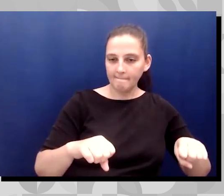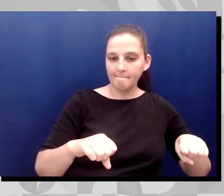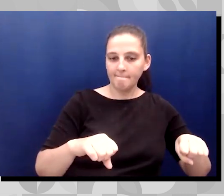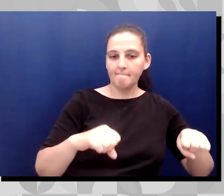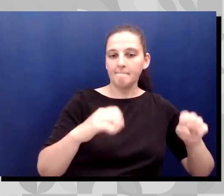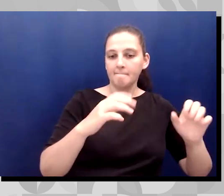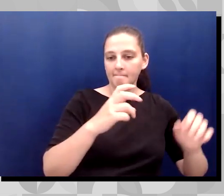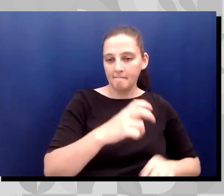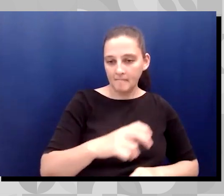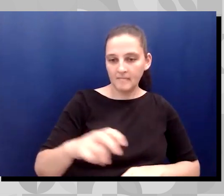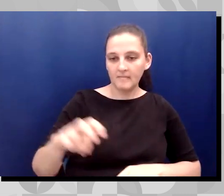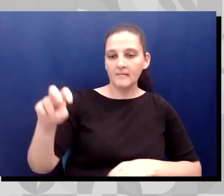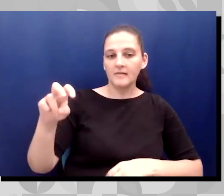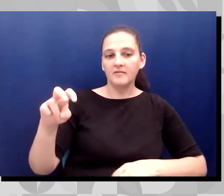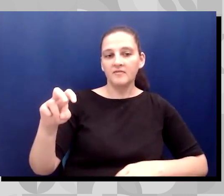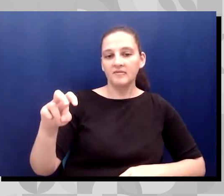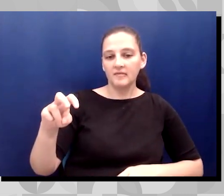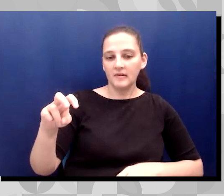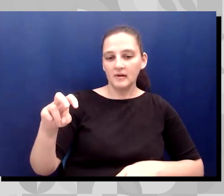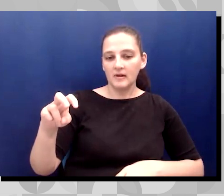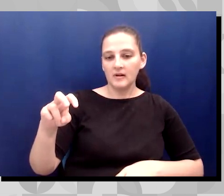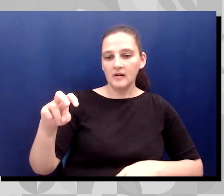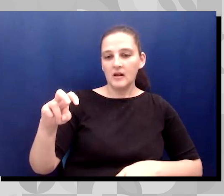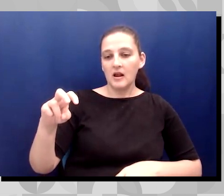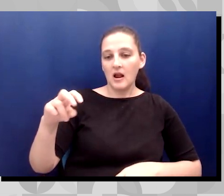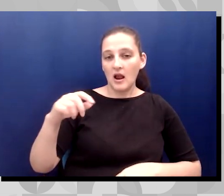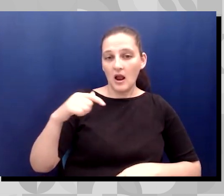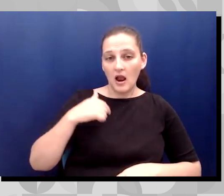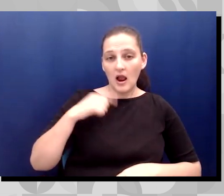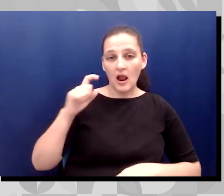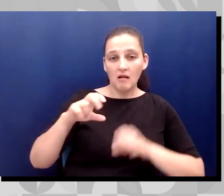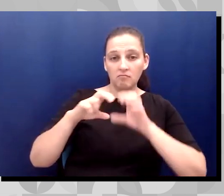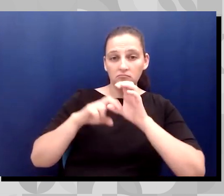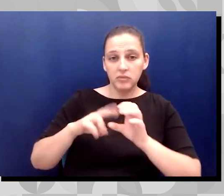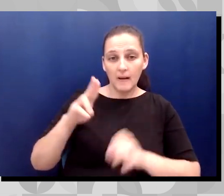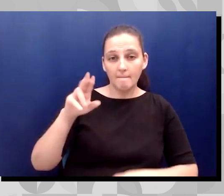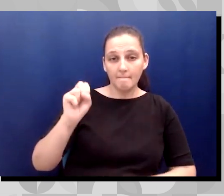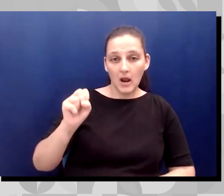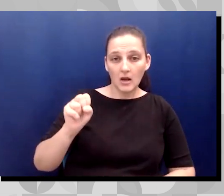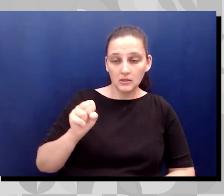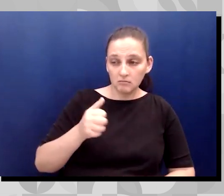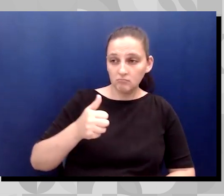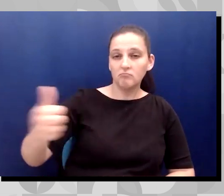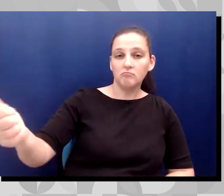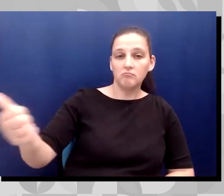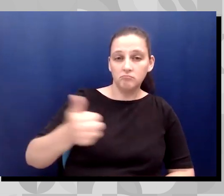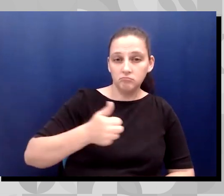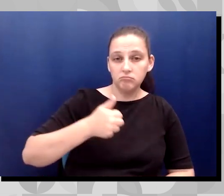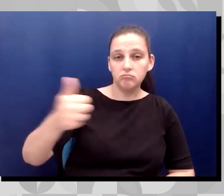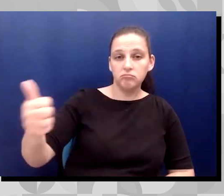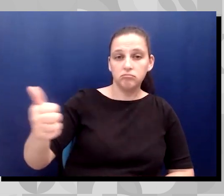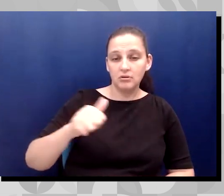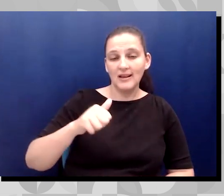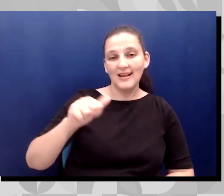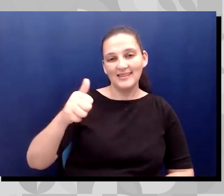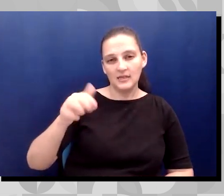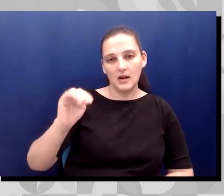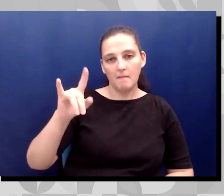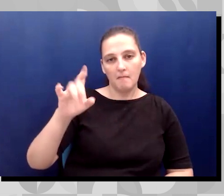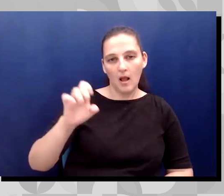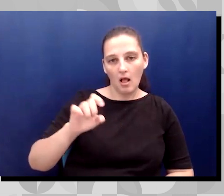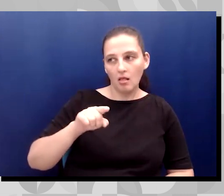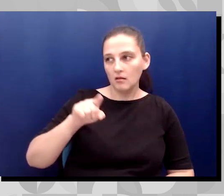about 10 miles to a school when there was four schools